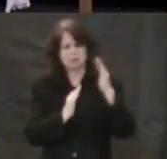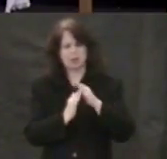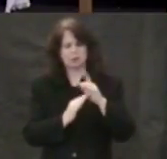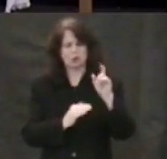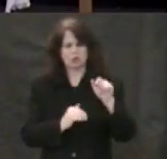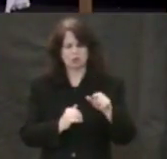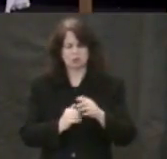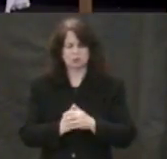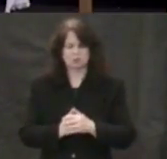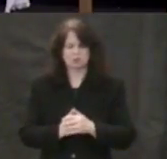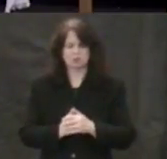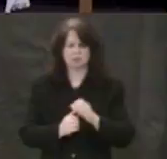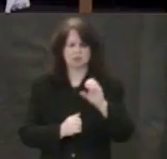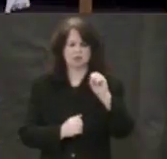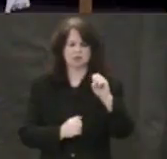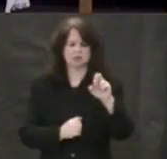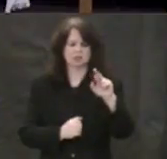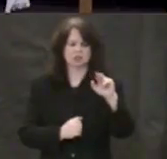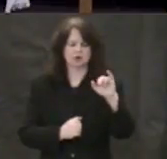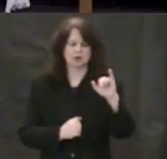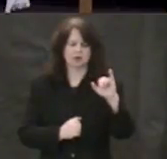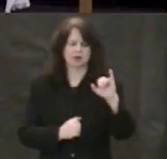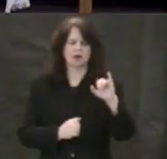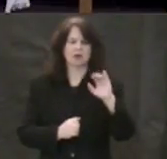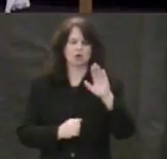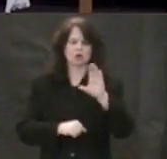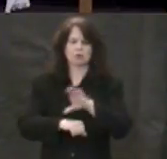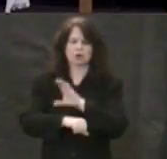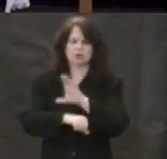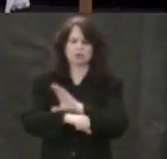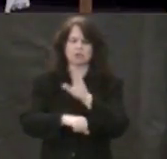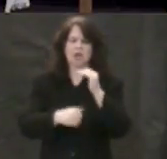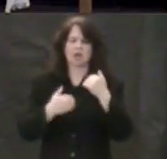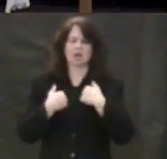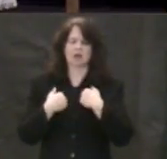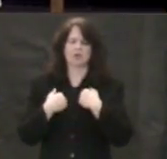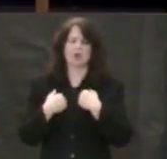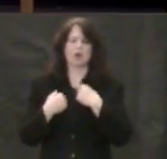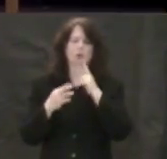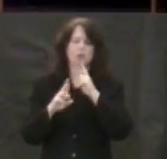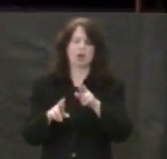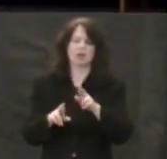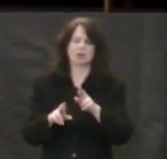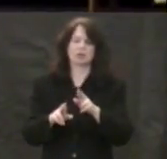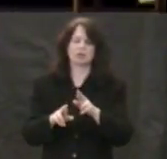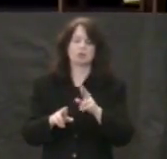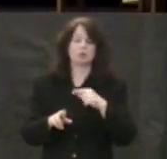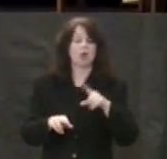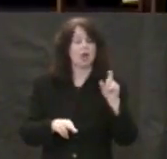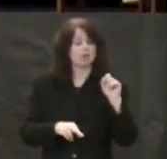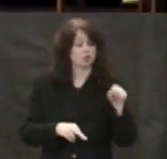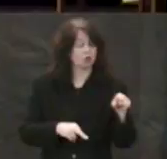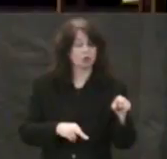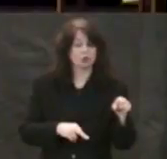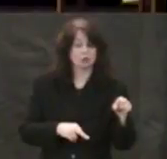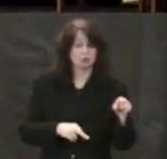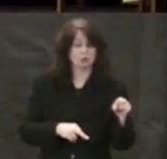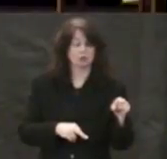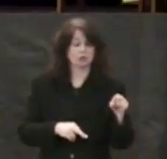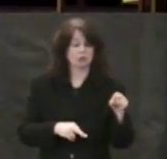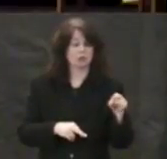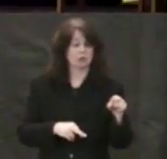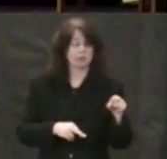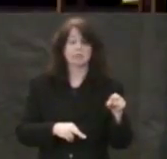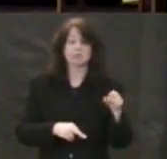Siri has a few responses. One of her responses is, I don't know, but there is an